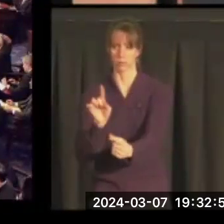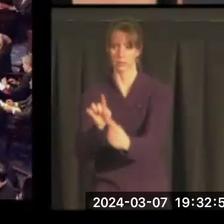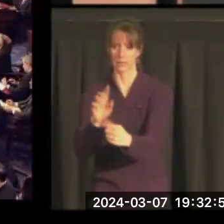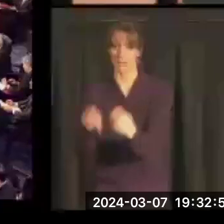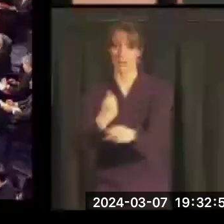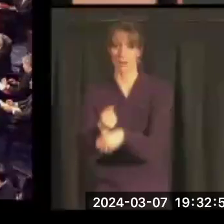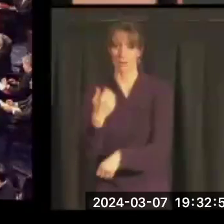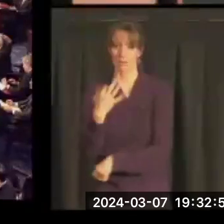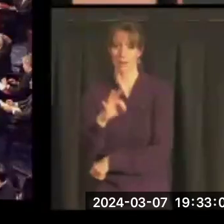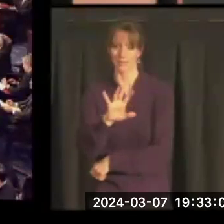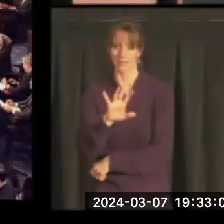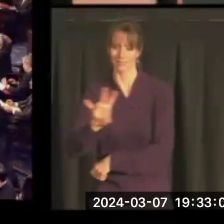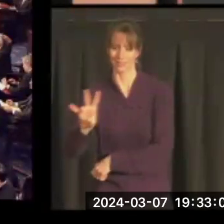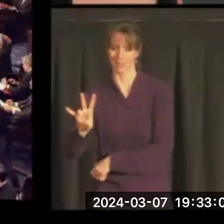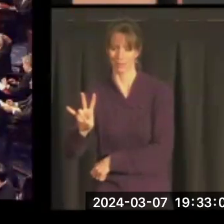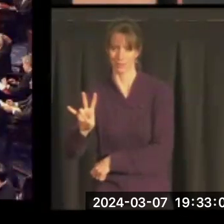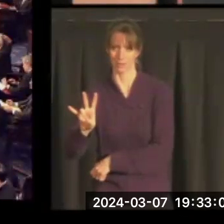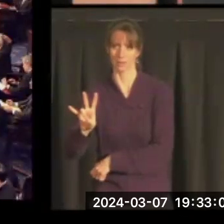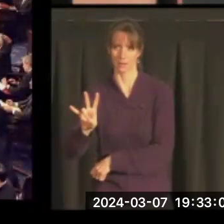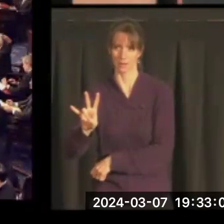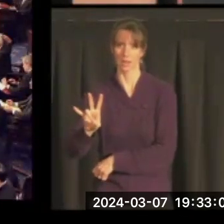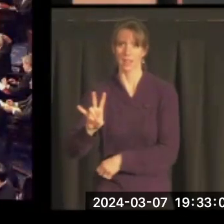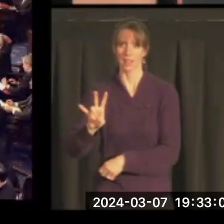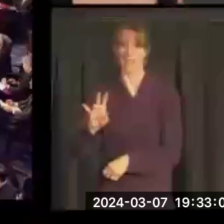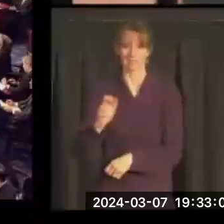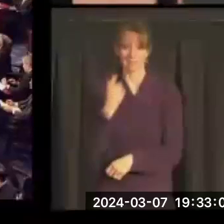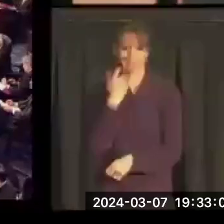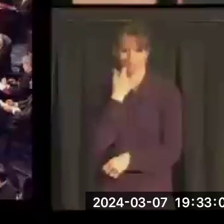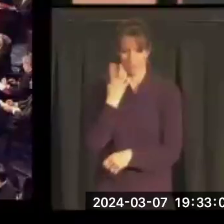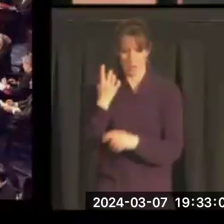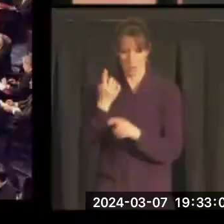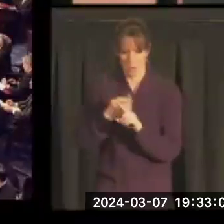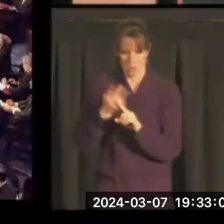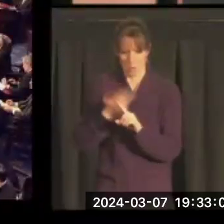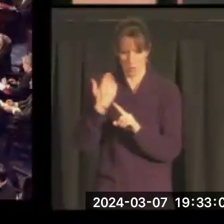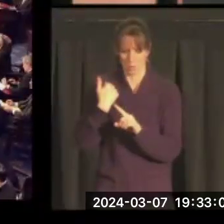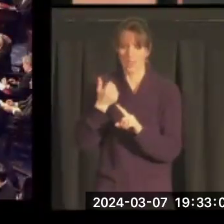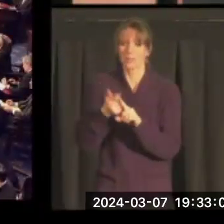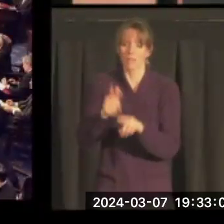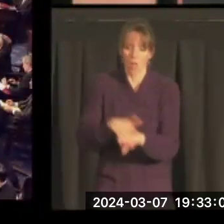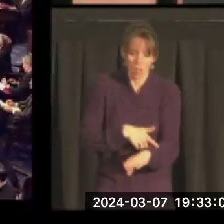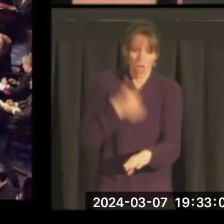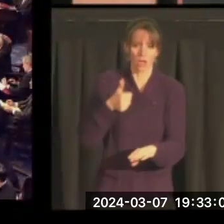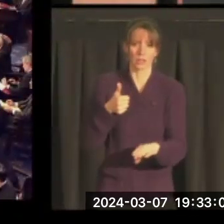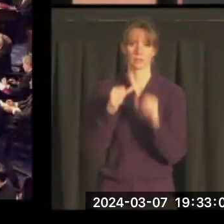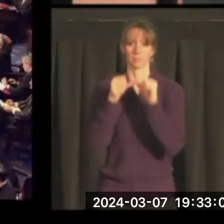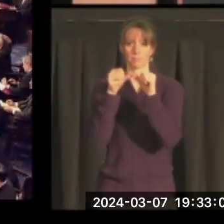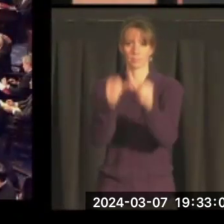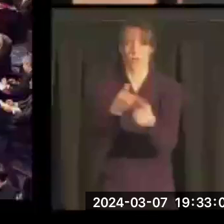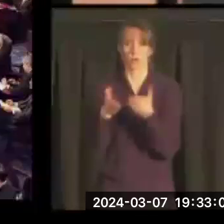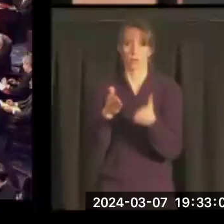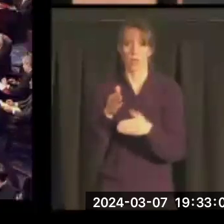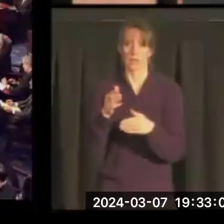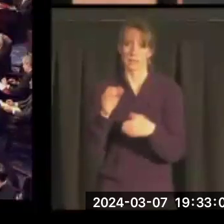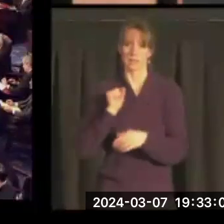1977 and until just a few months ago, served as the longest serving Senate Majority